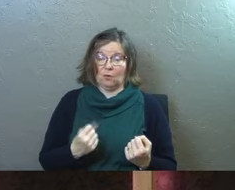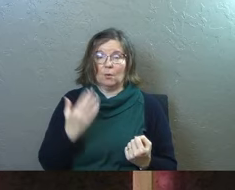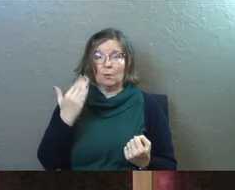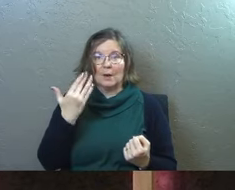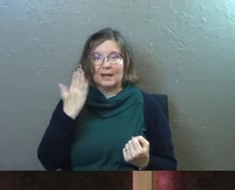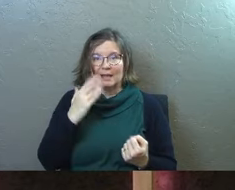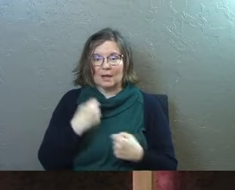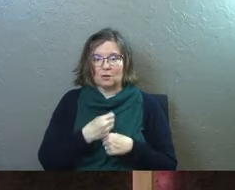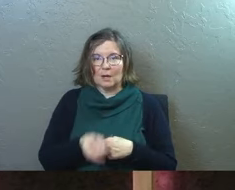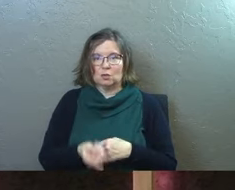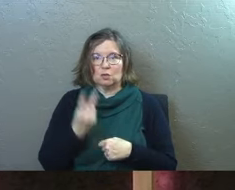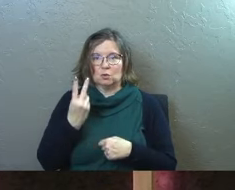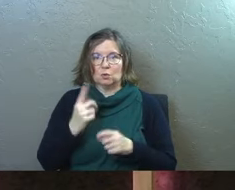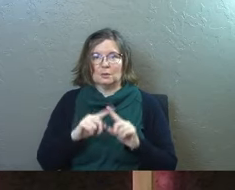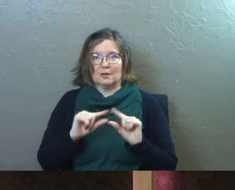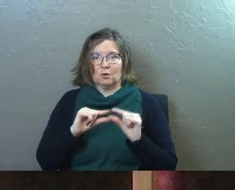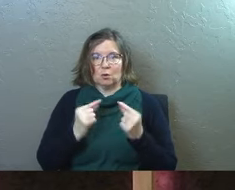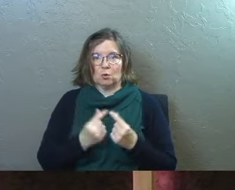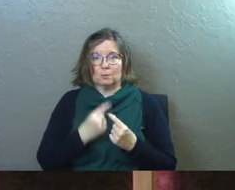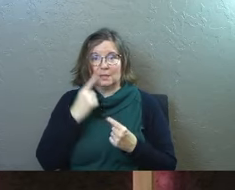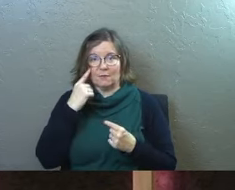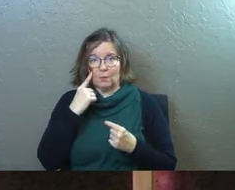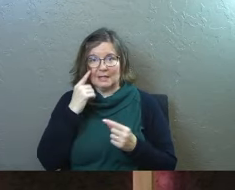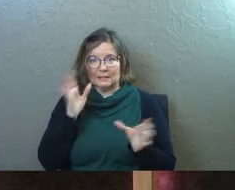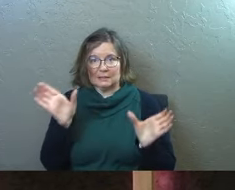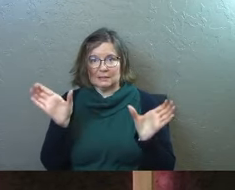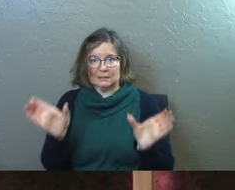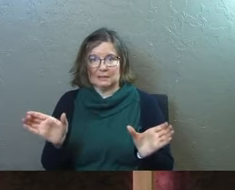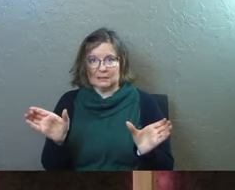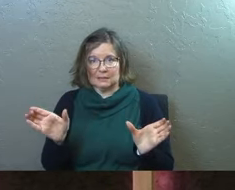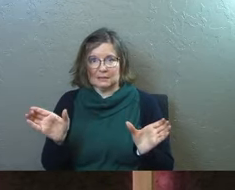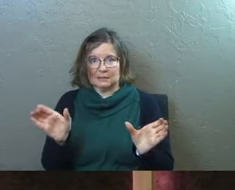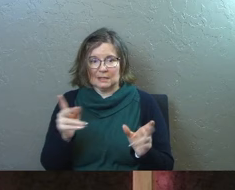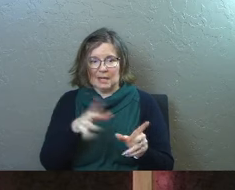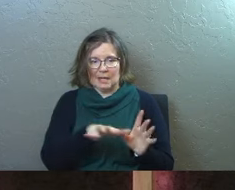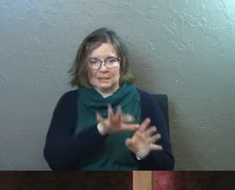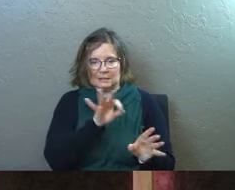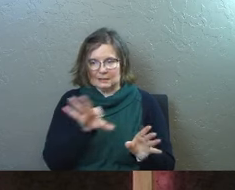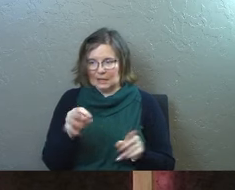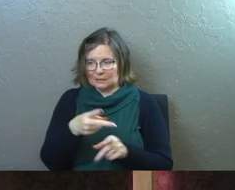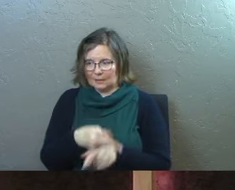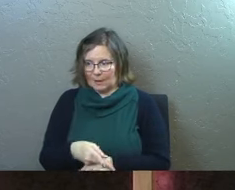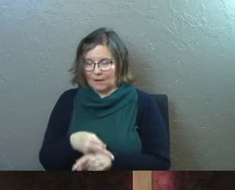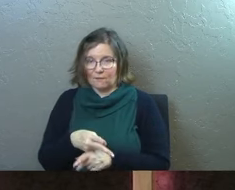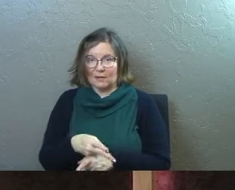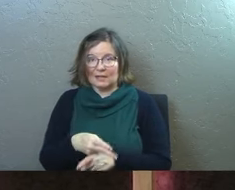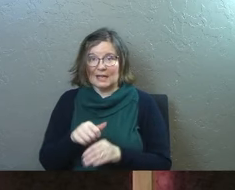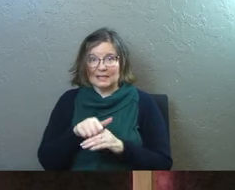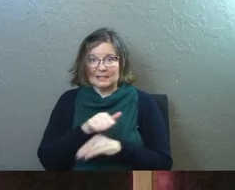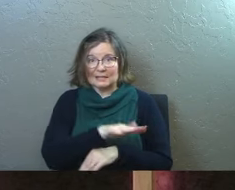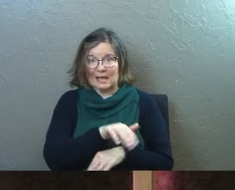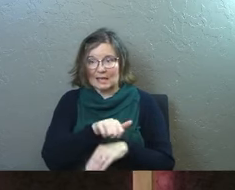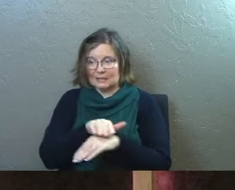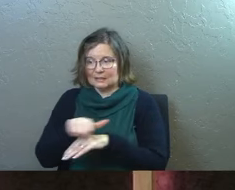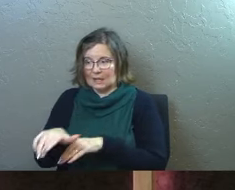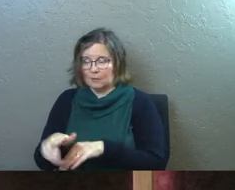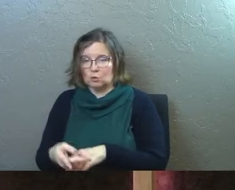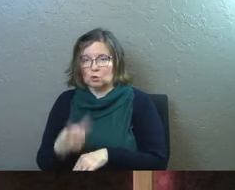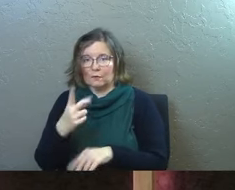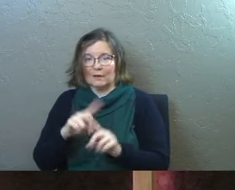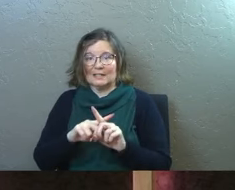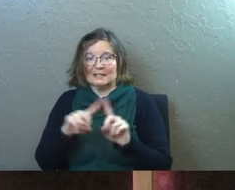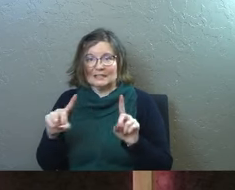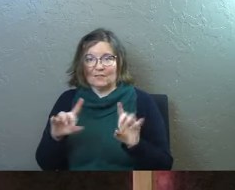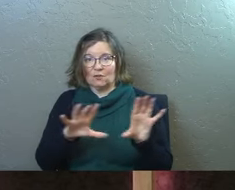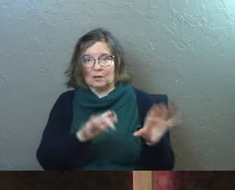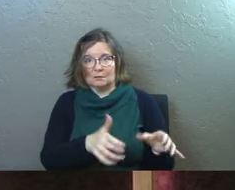God creates two different groups of witnesses and he selects them very, very carefully and sends them to two very,